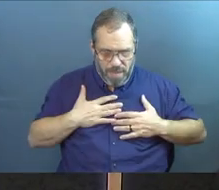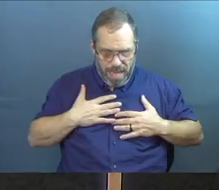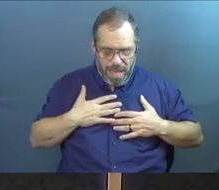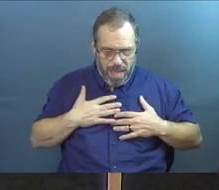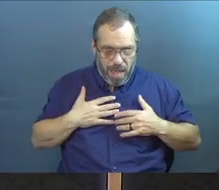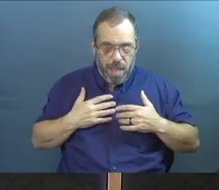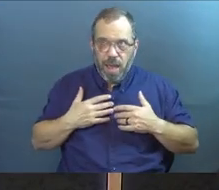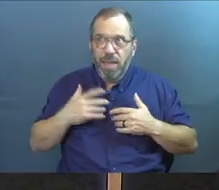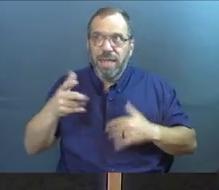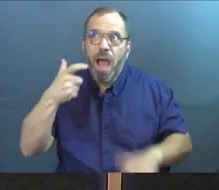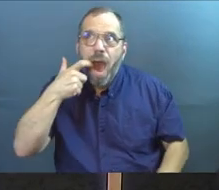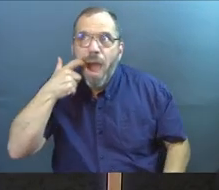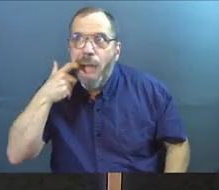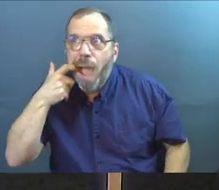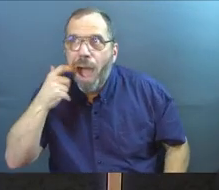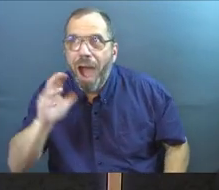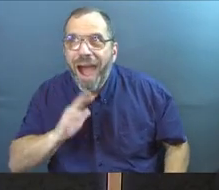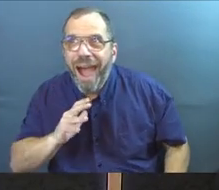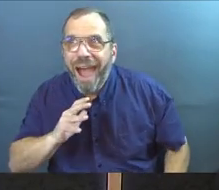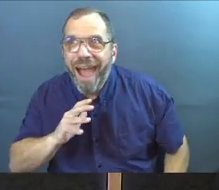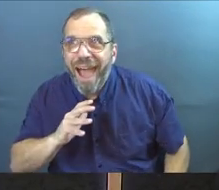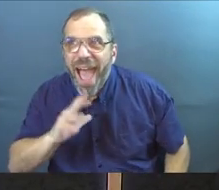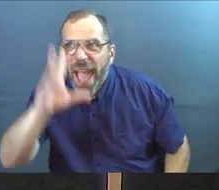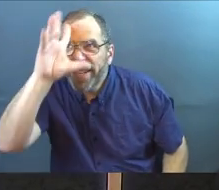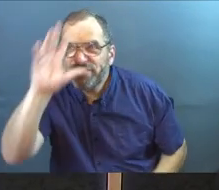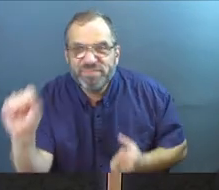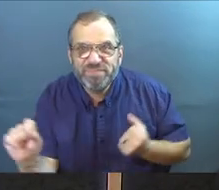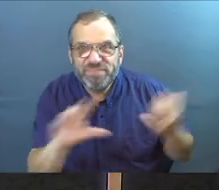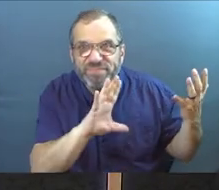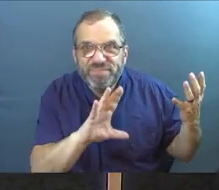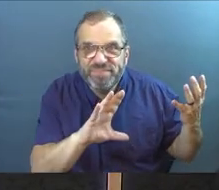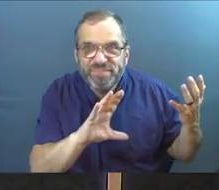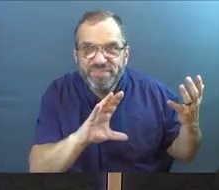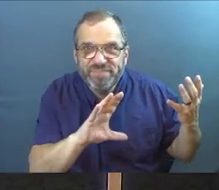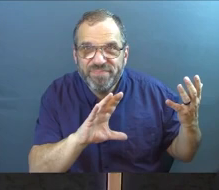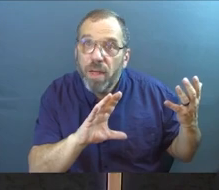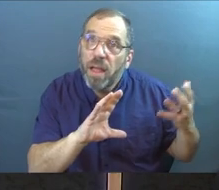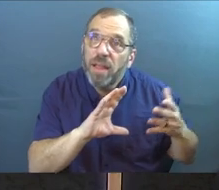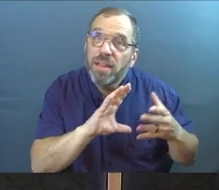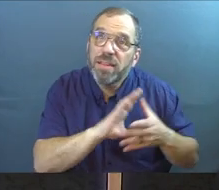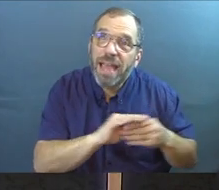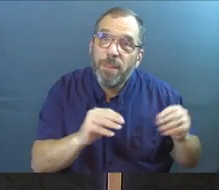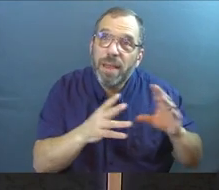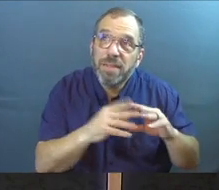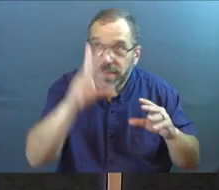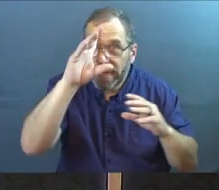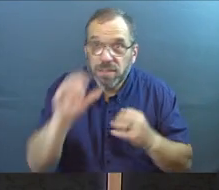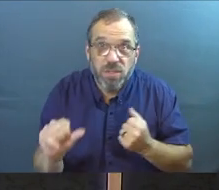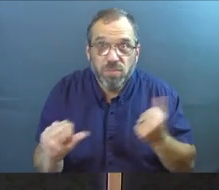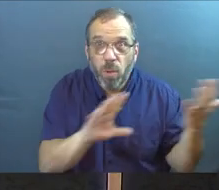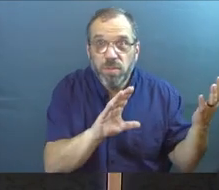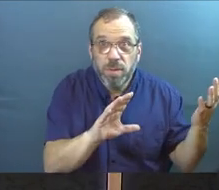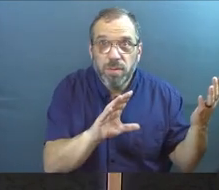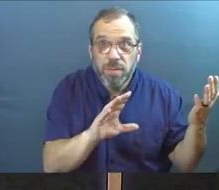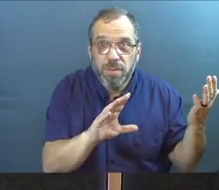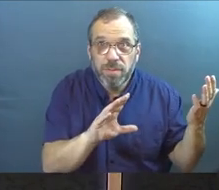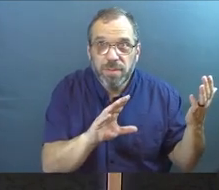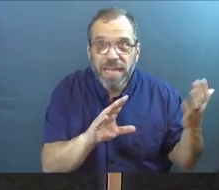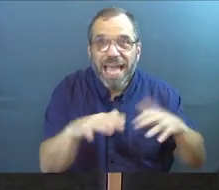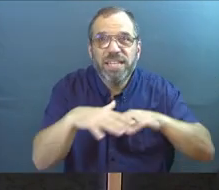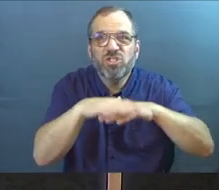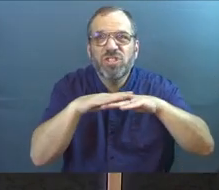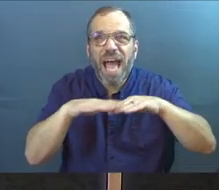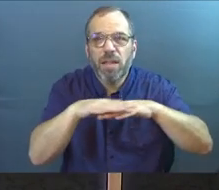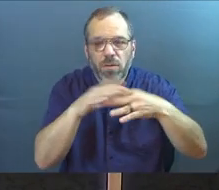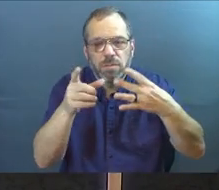grab me for a moment, but it's disposable. That kind of messaging is disposable, and it's shallow.